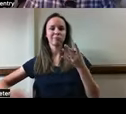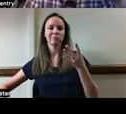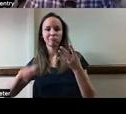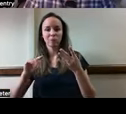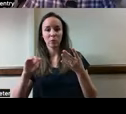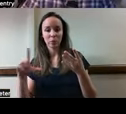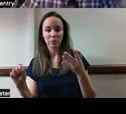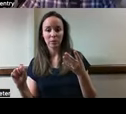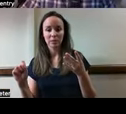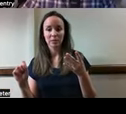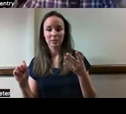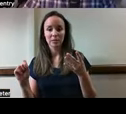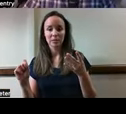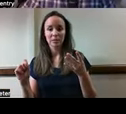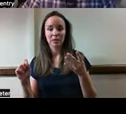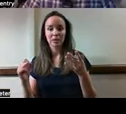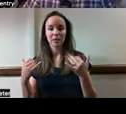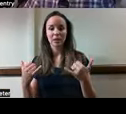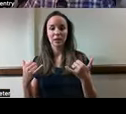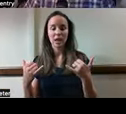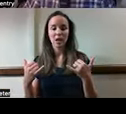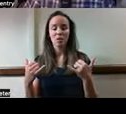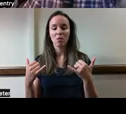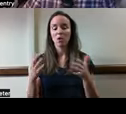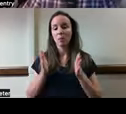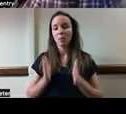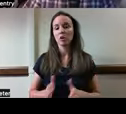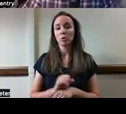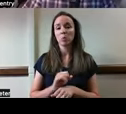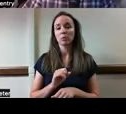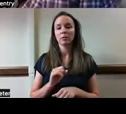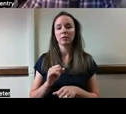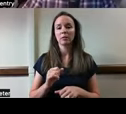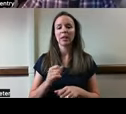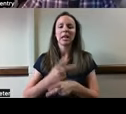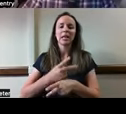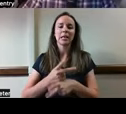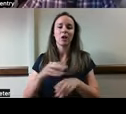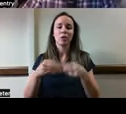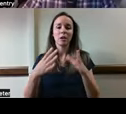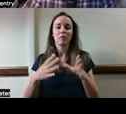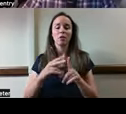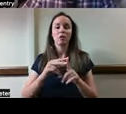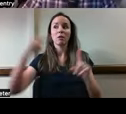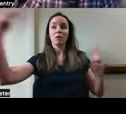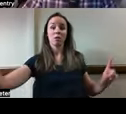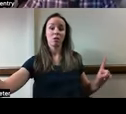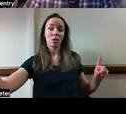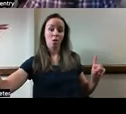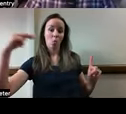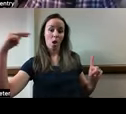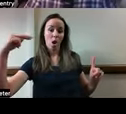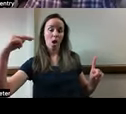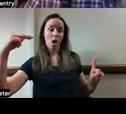allow an offsite caregiver to monitor what goes on in the home or in the